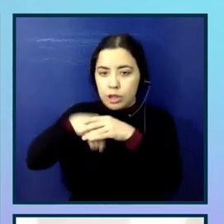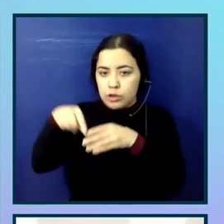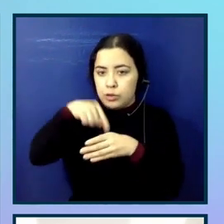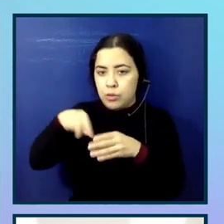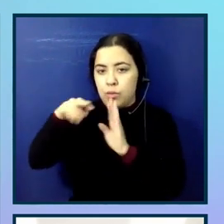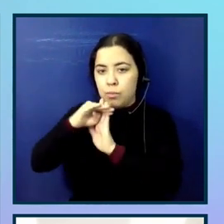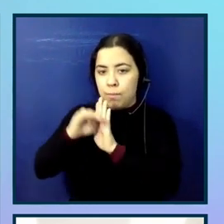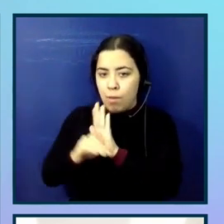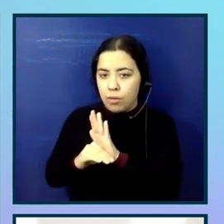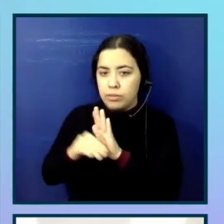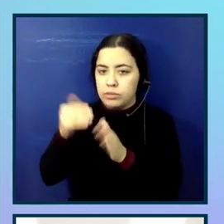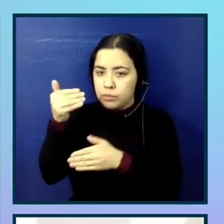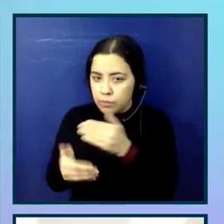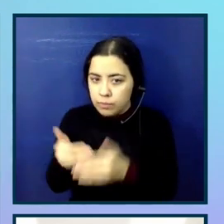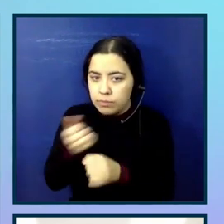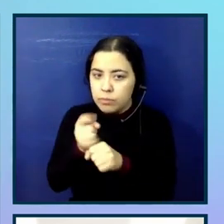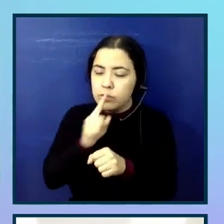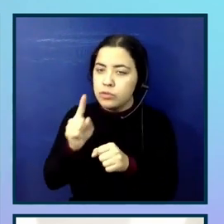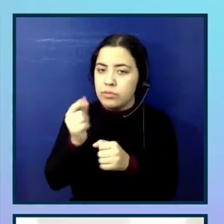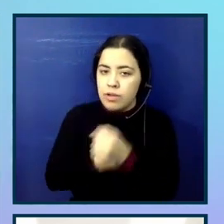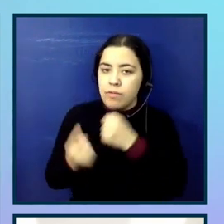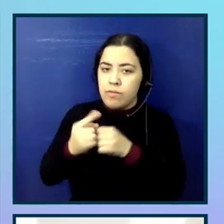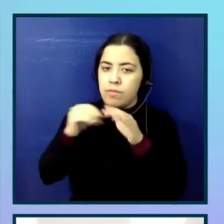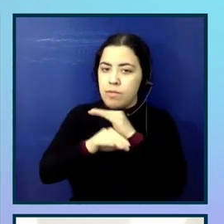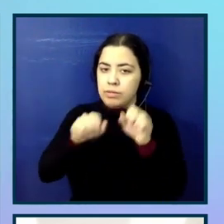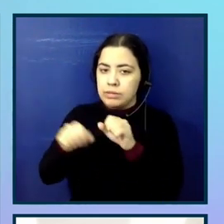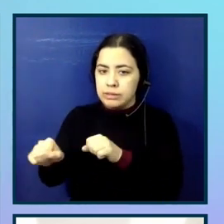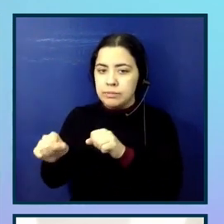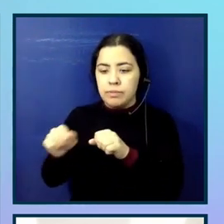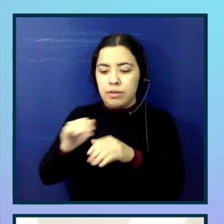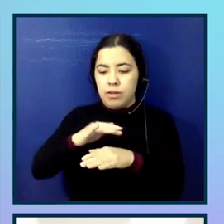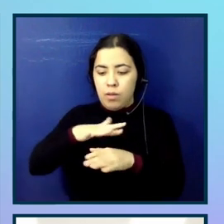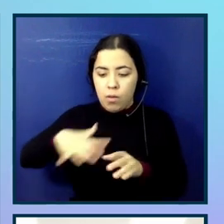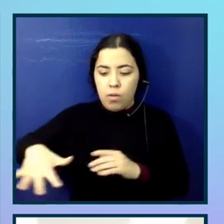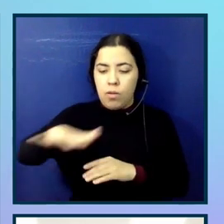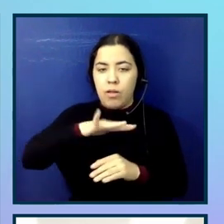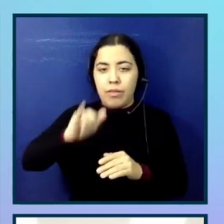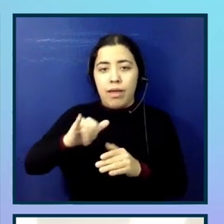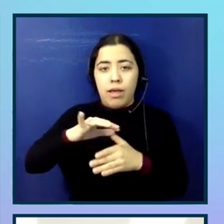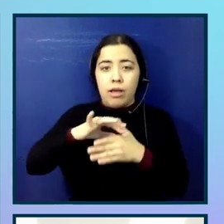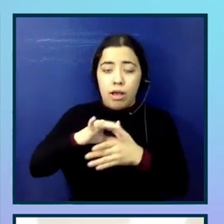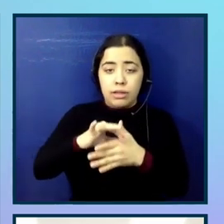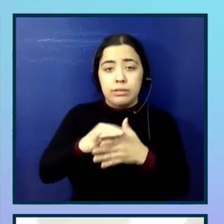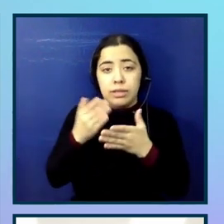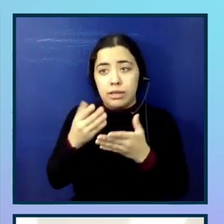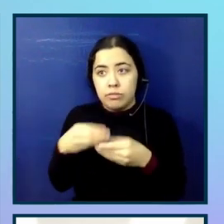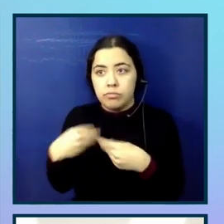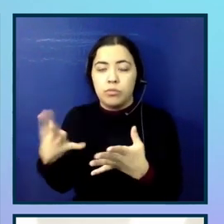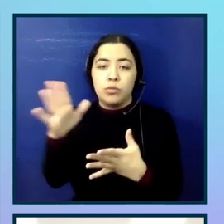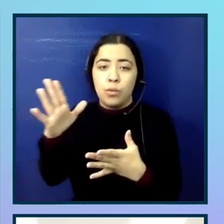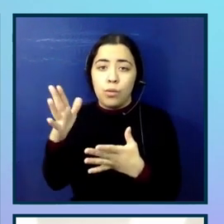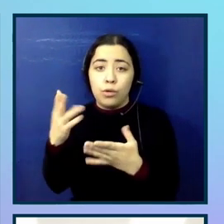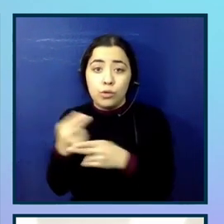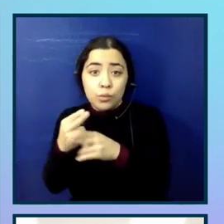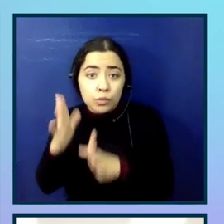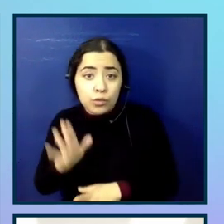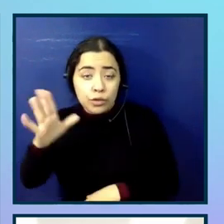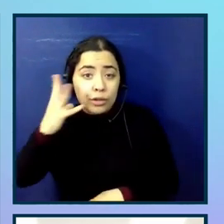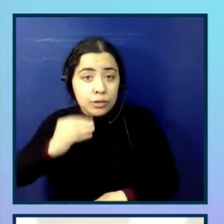your digital products, your content, your third party tools that you provide to your users and your employees as well.